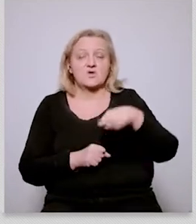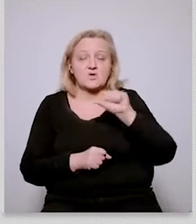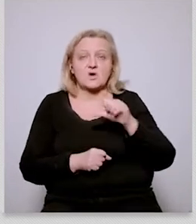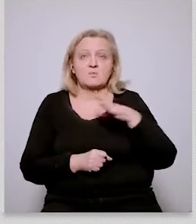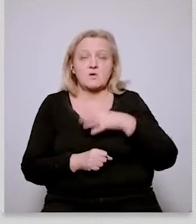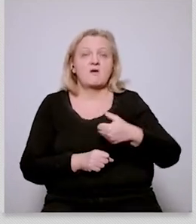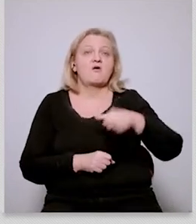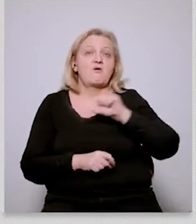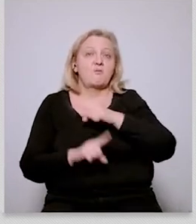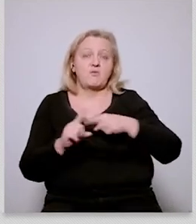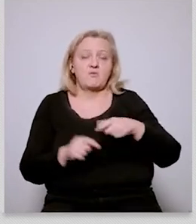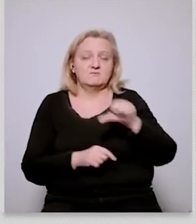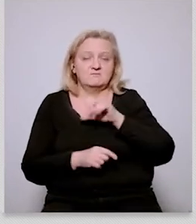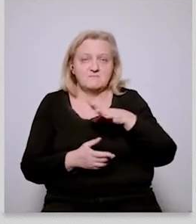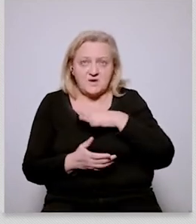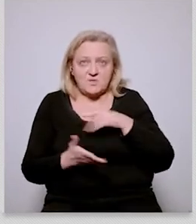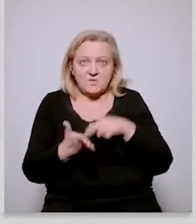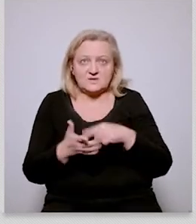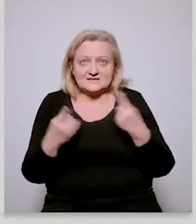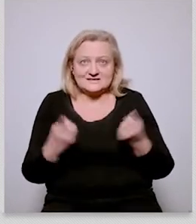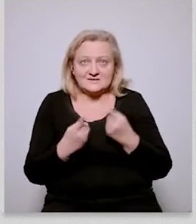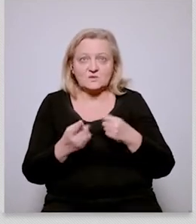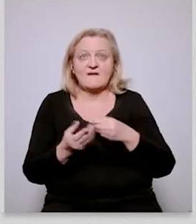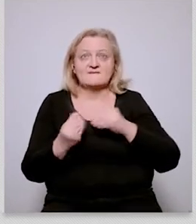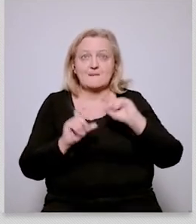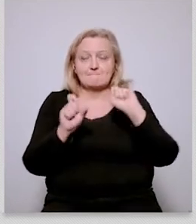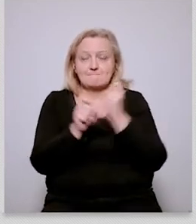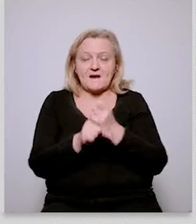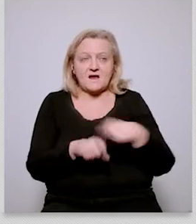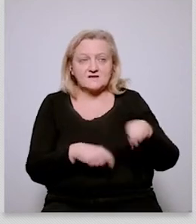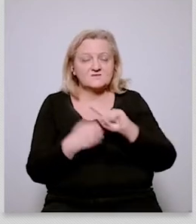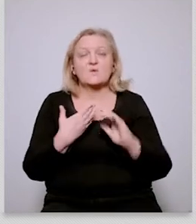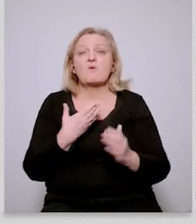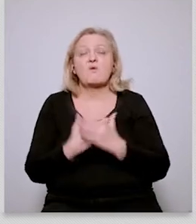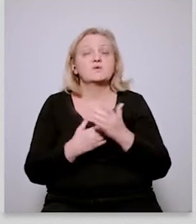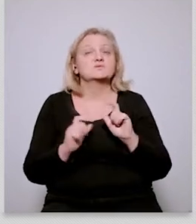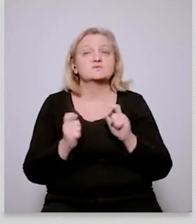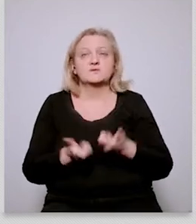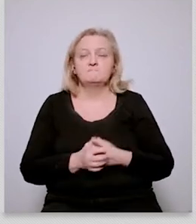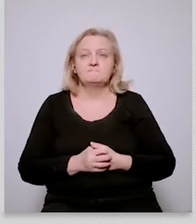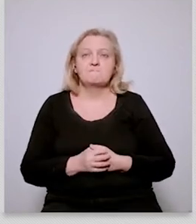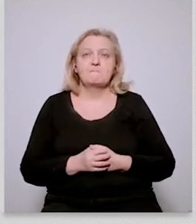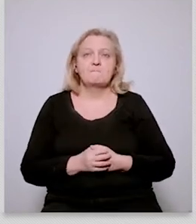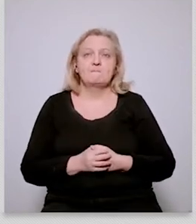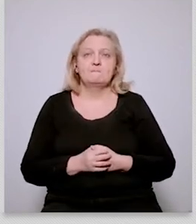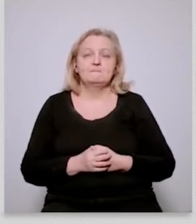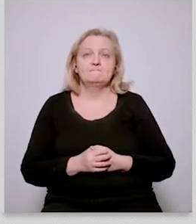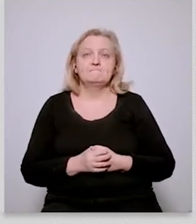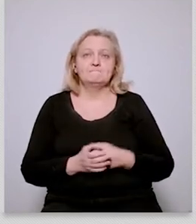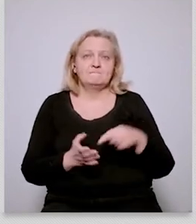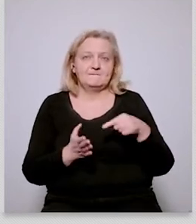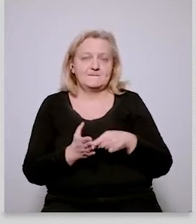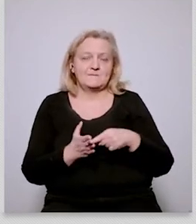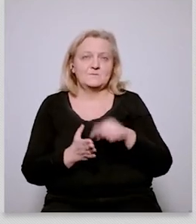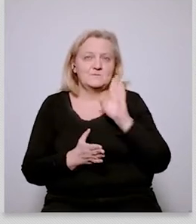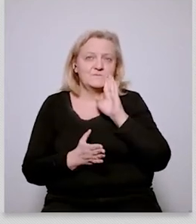found in most countries that this is getting you know to be more and more the case of course as somebody